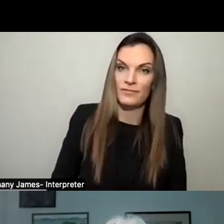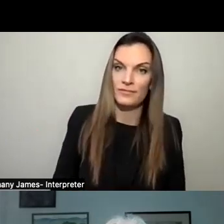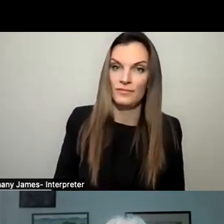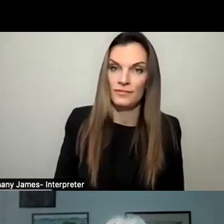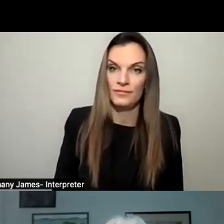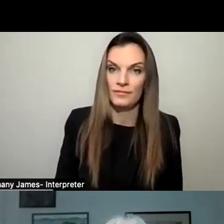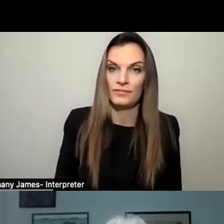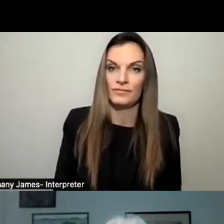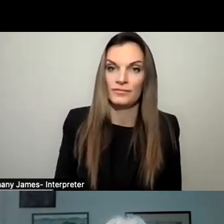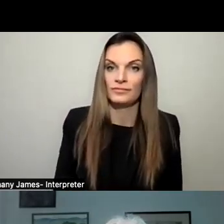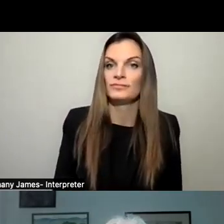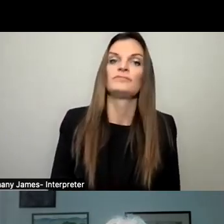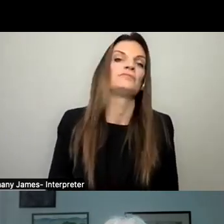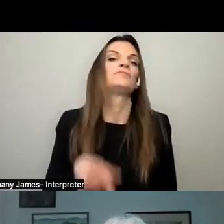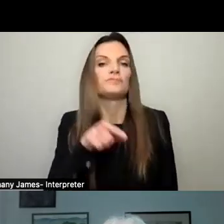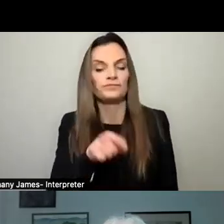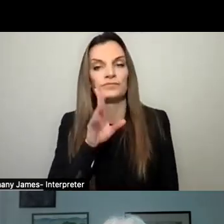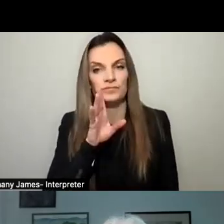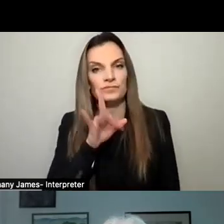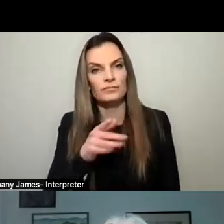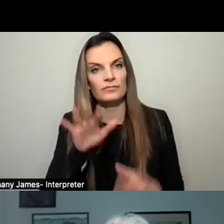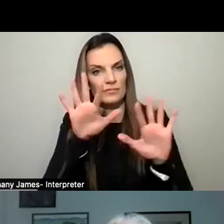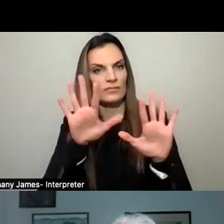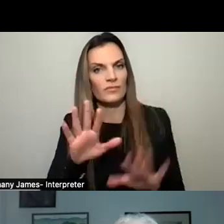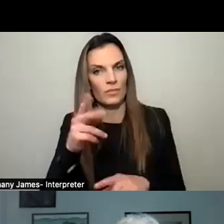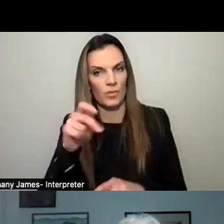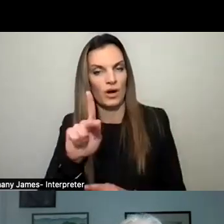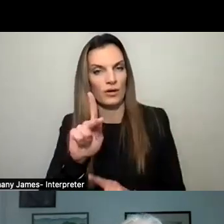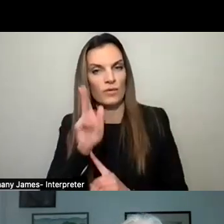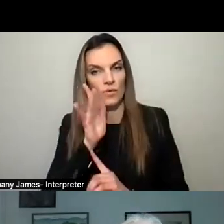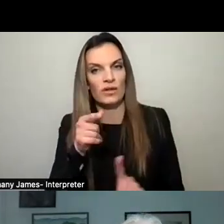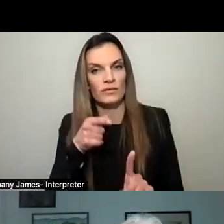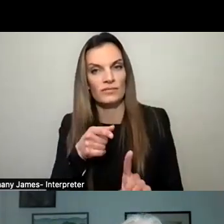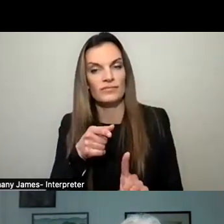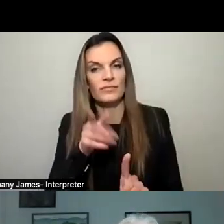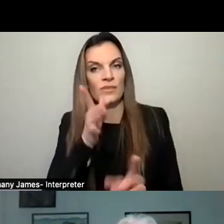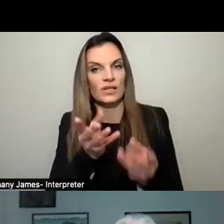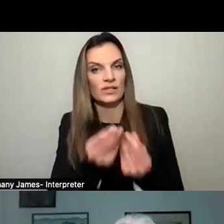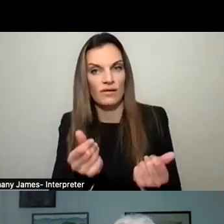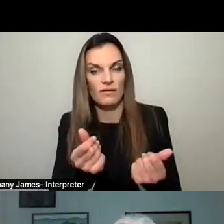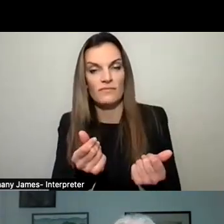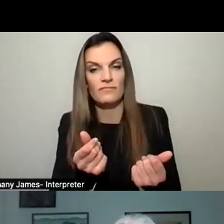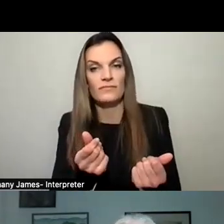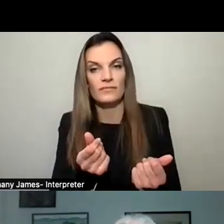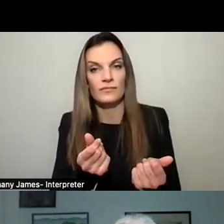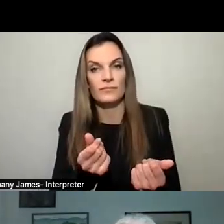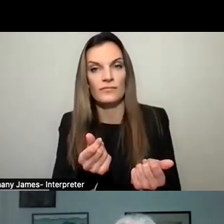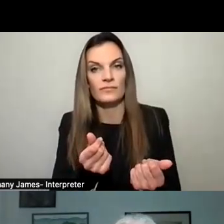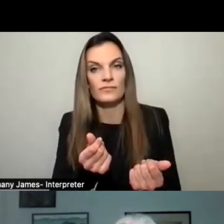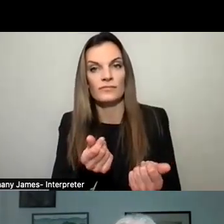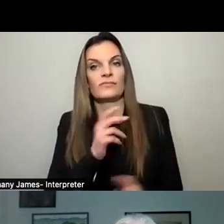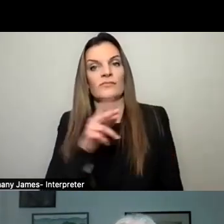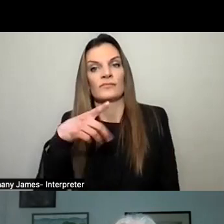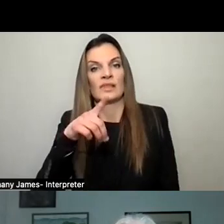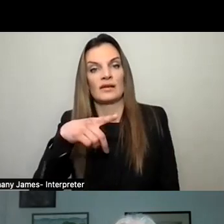The East Parcel is going to be a wonderful park. One, solves our insufficient DPW garage